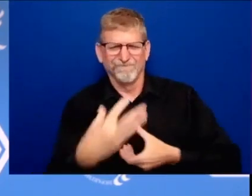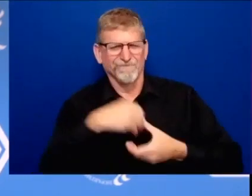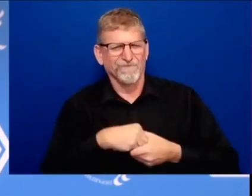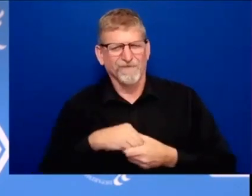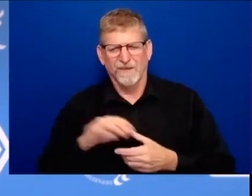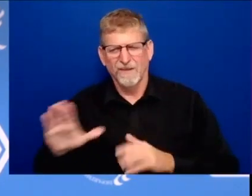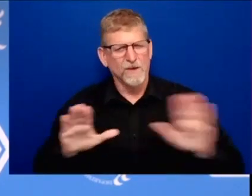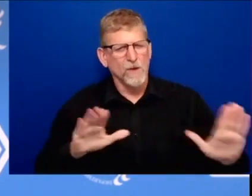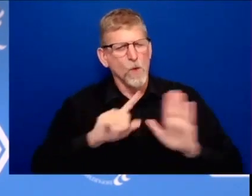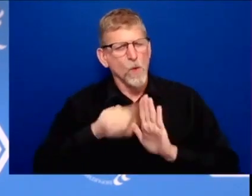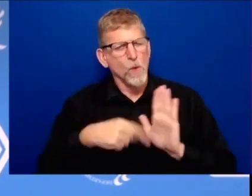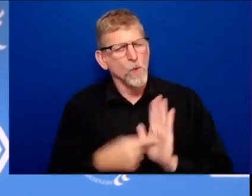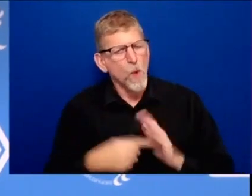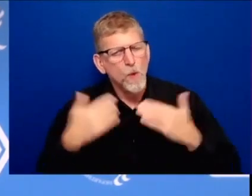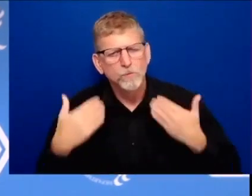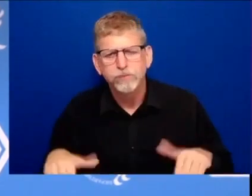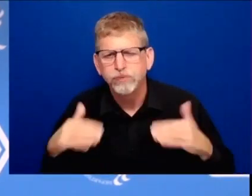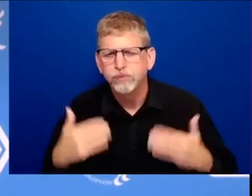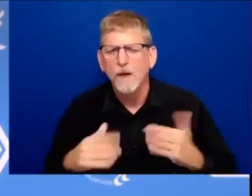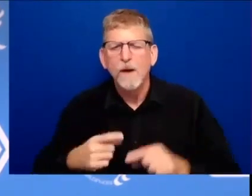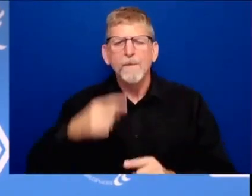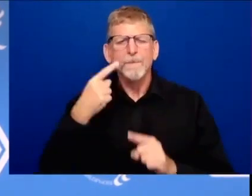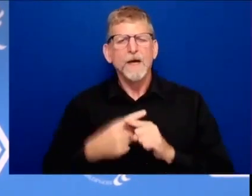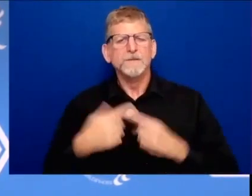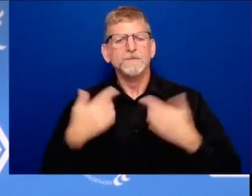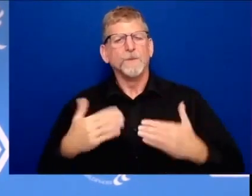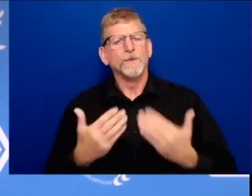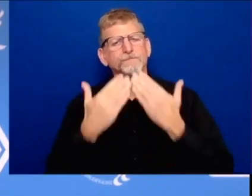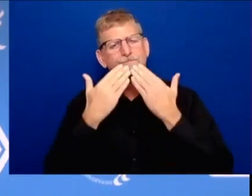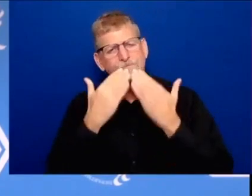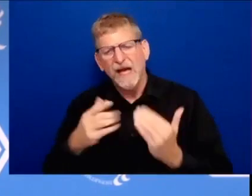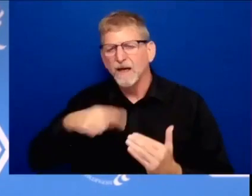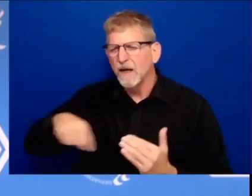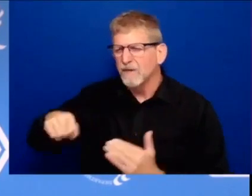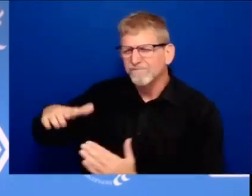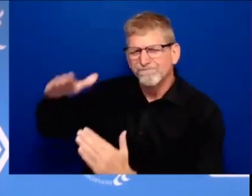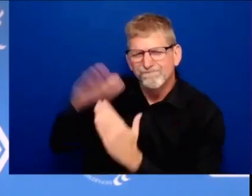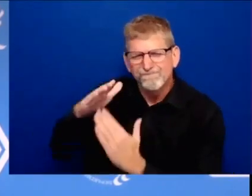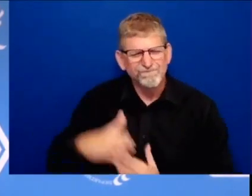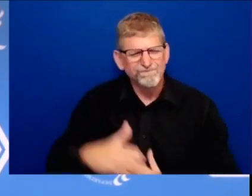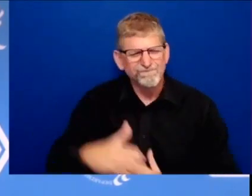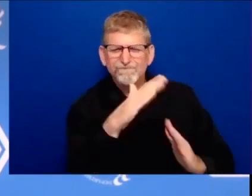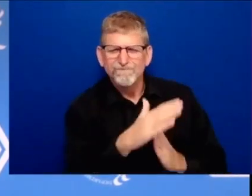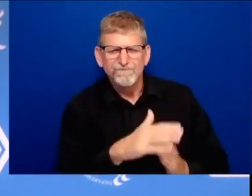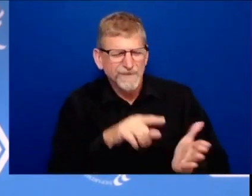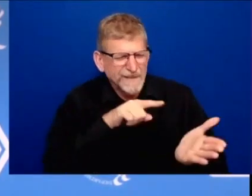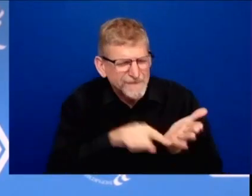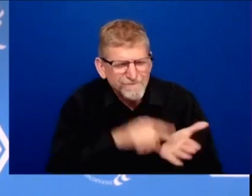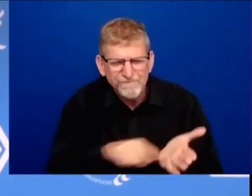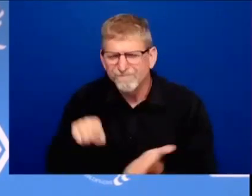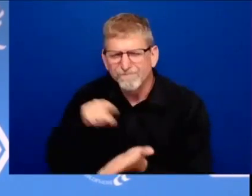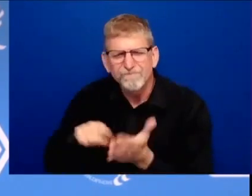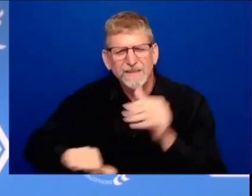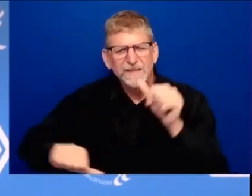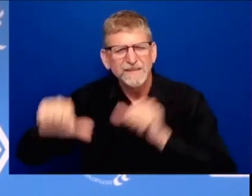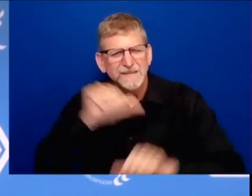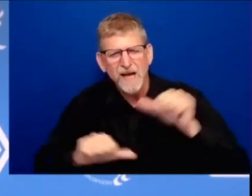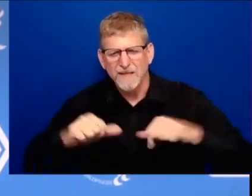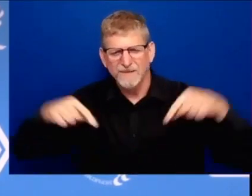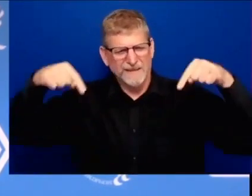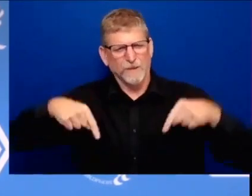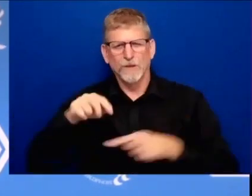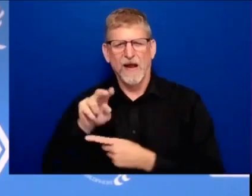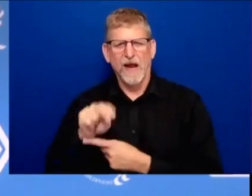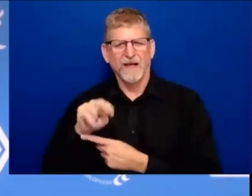here at nih and i just toured the vaccine research center with dr collins and dr fauci and dr graham and dr